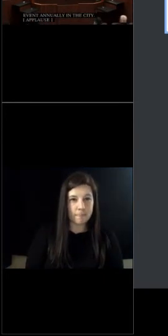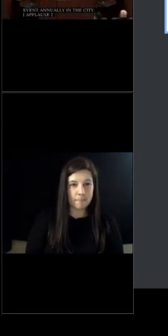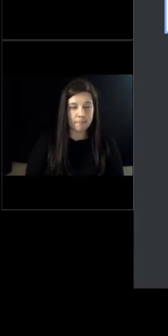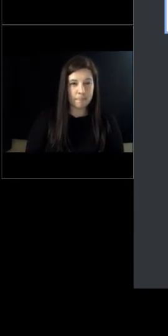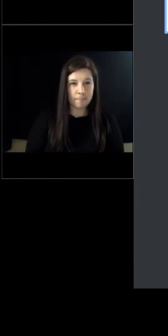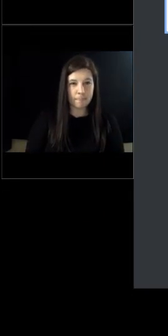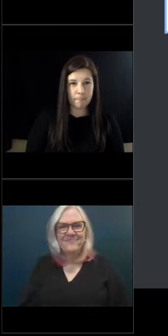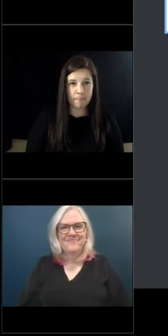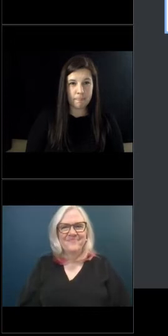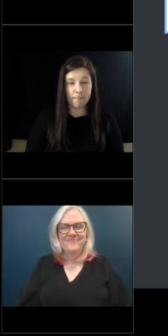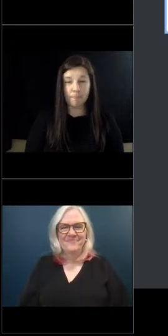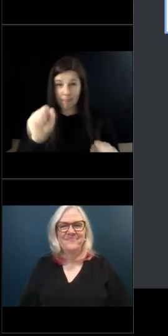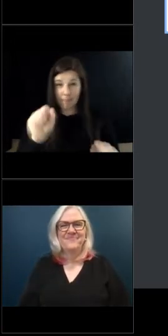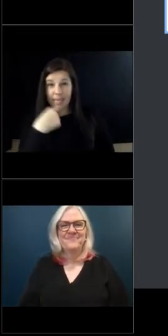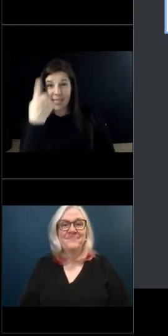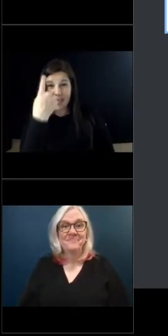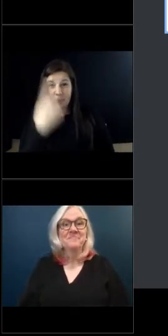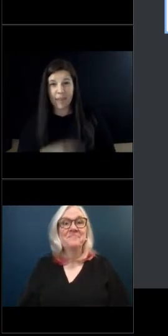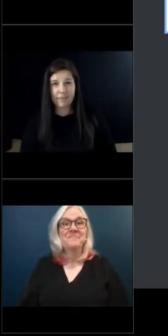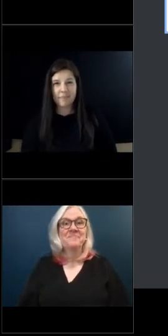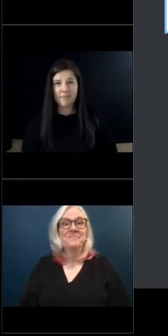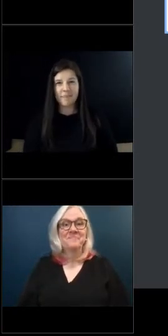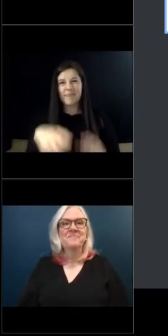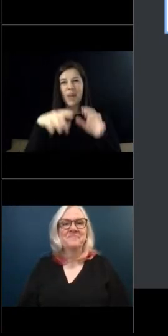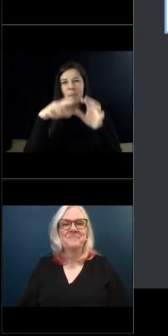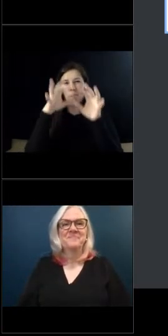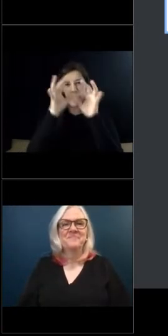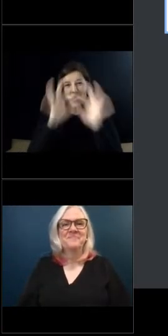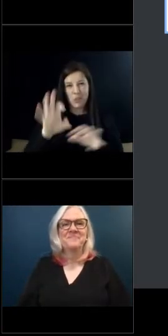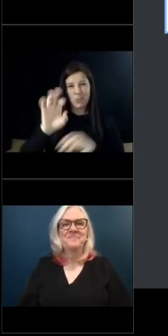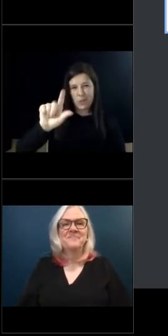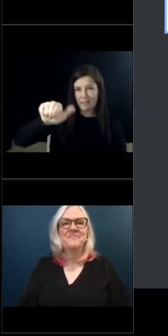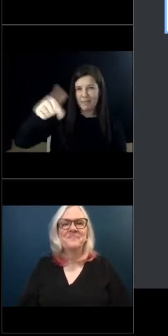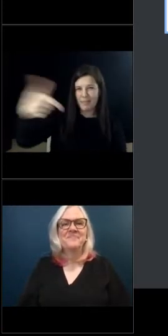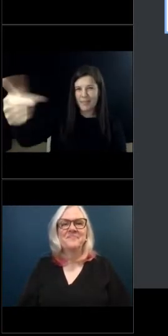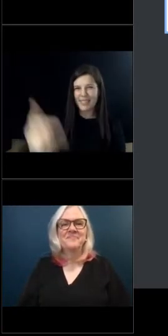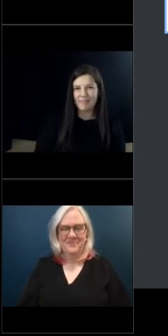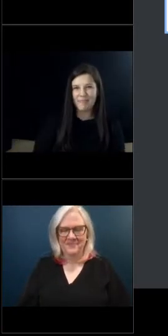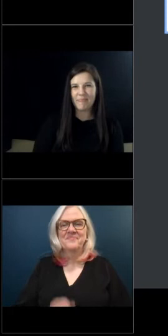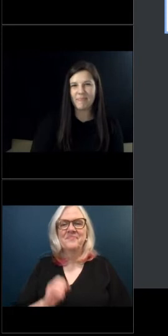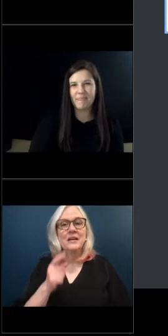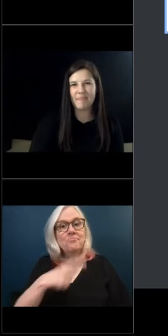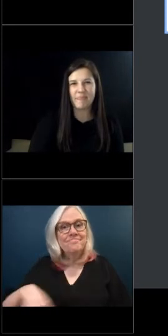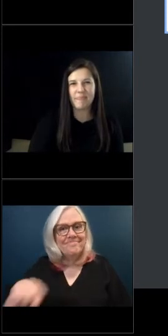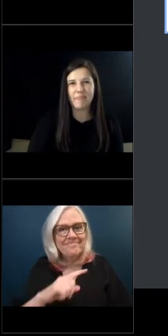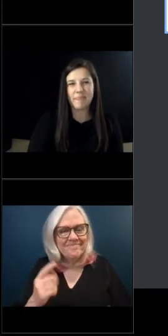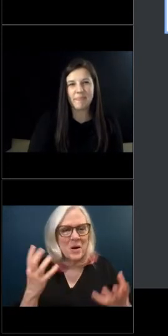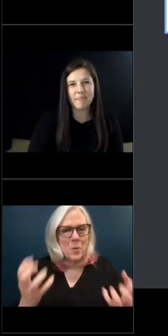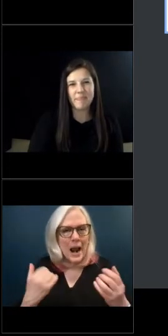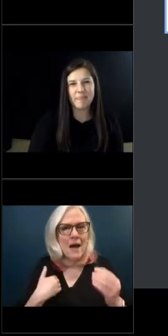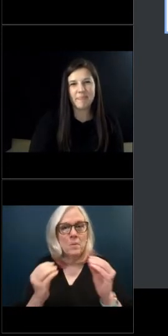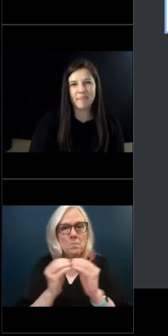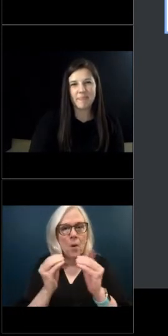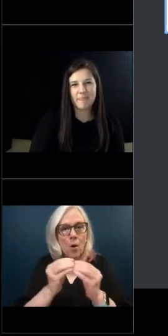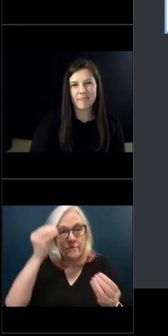Absolutely, Commissioner. Go ahead. Those of you who would like to have more information, we have flyers